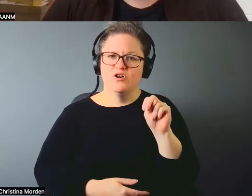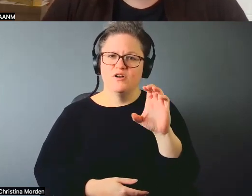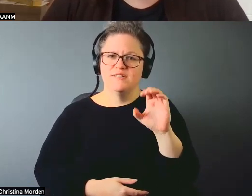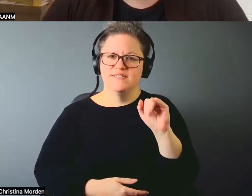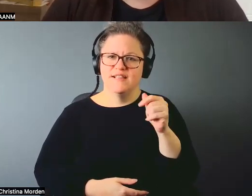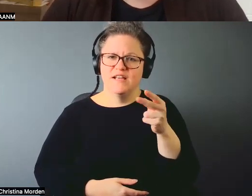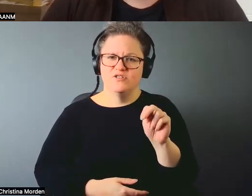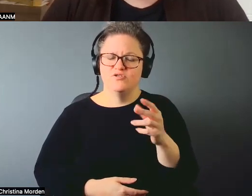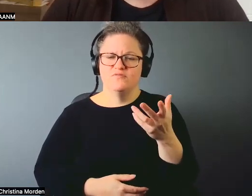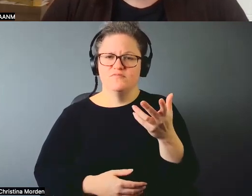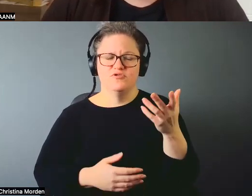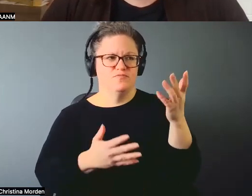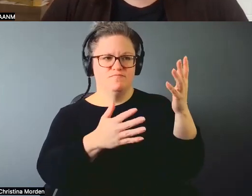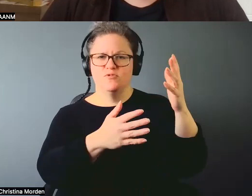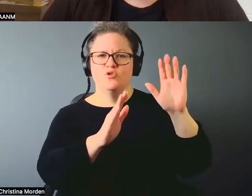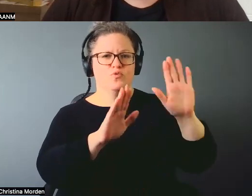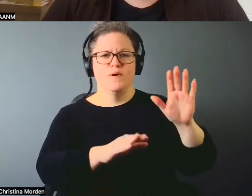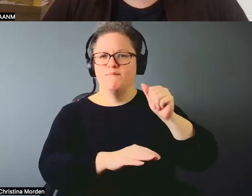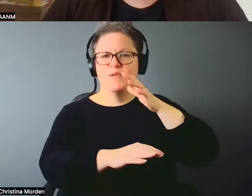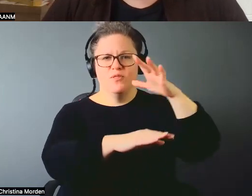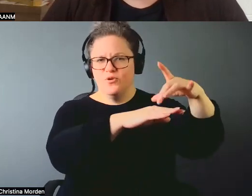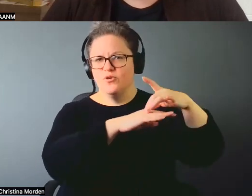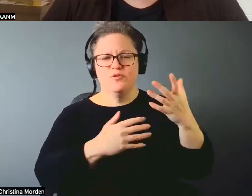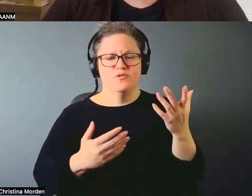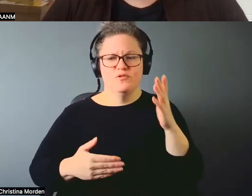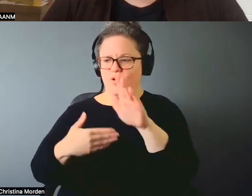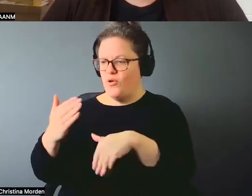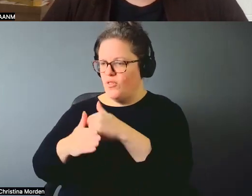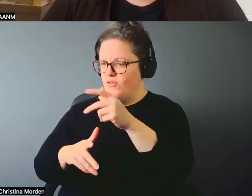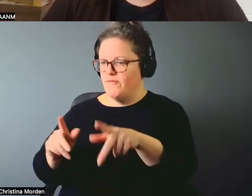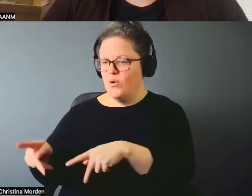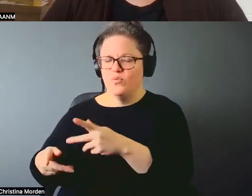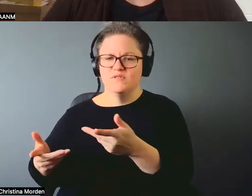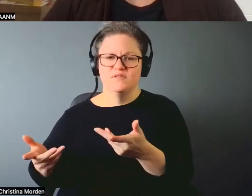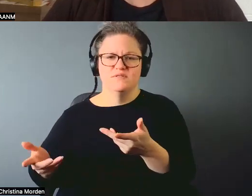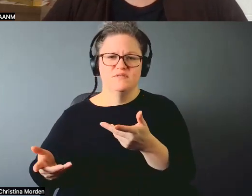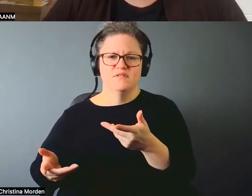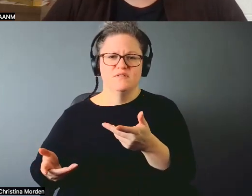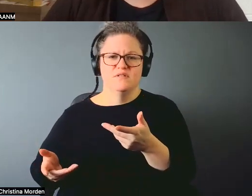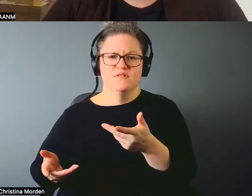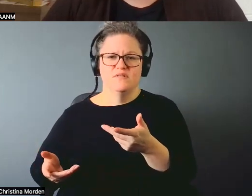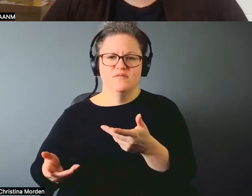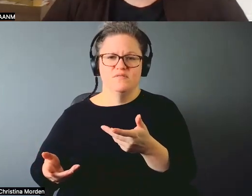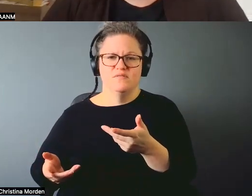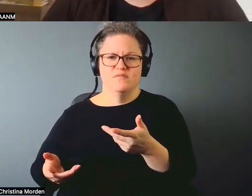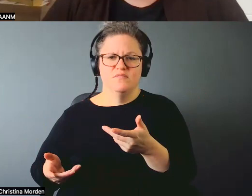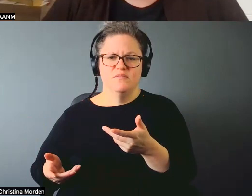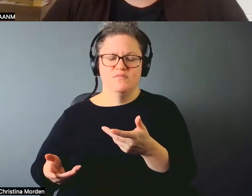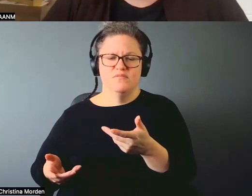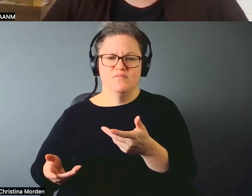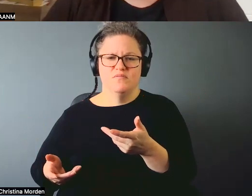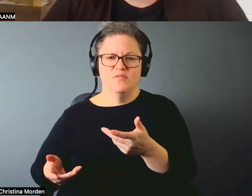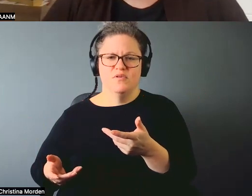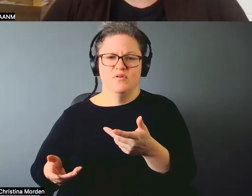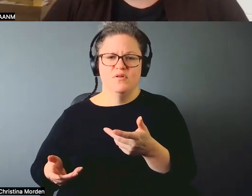to all the folks. How we've been jarred and stripped of what what we